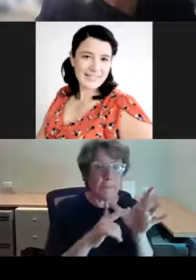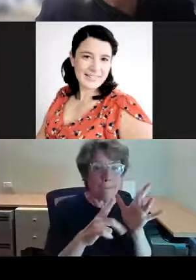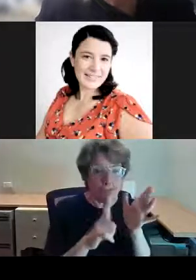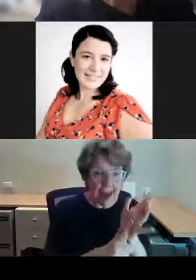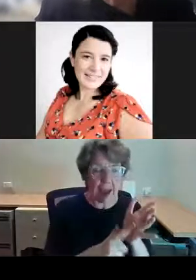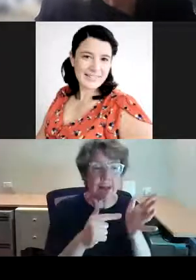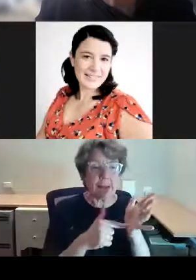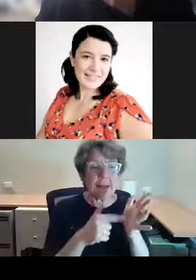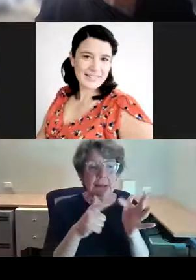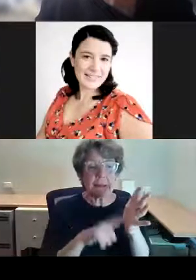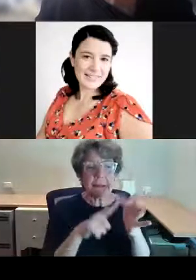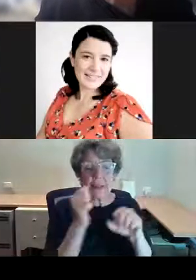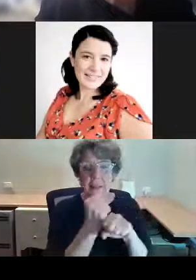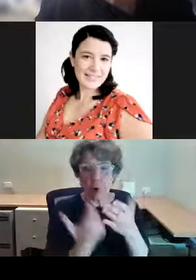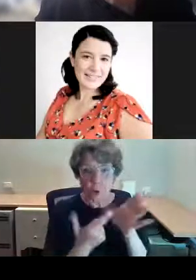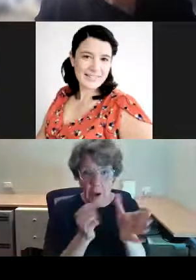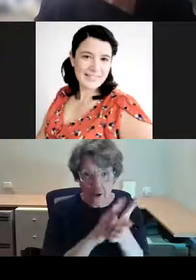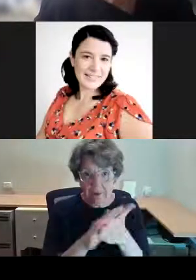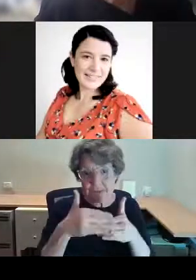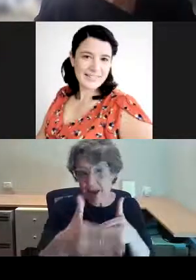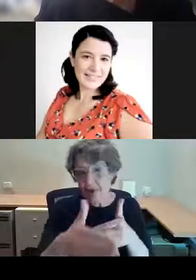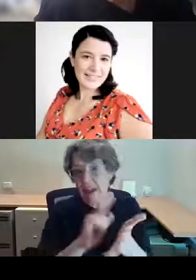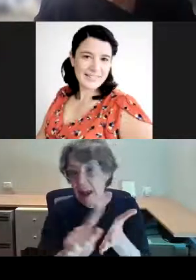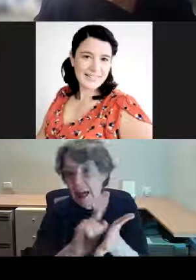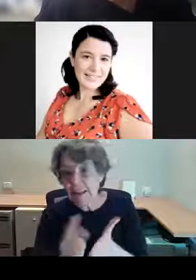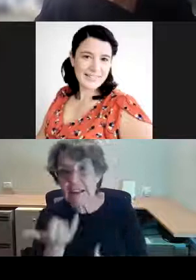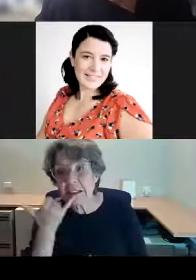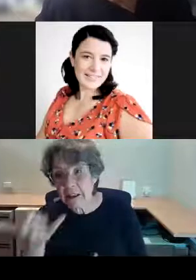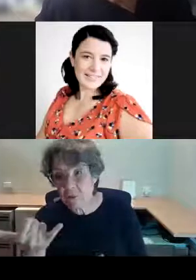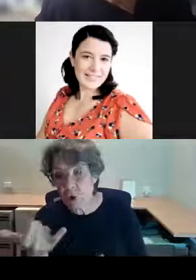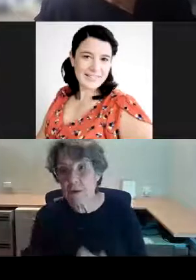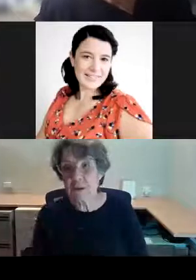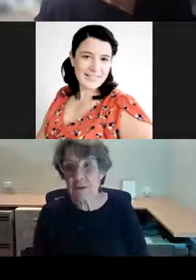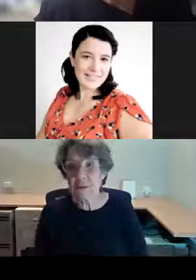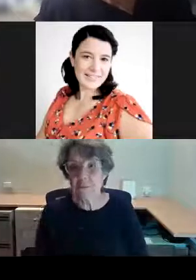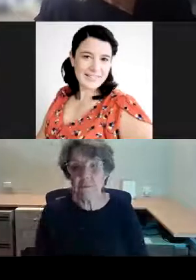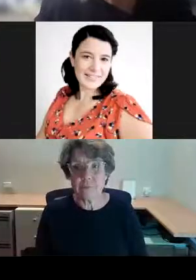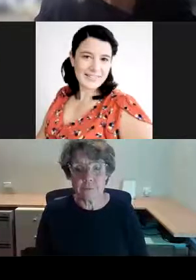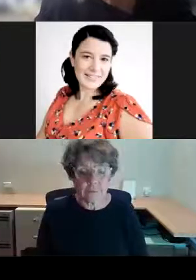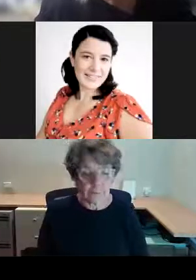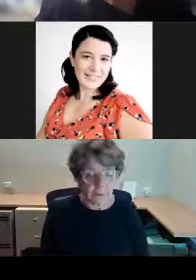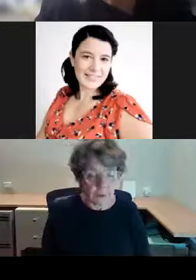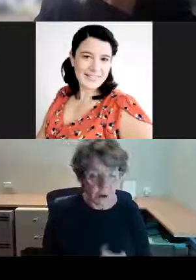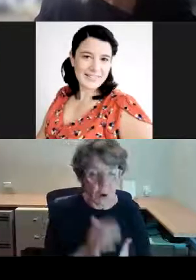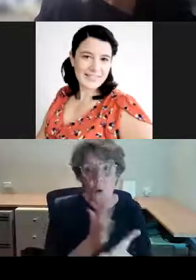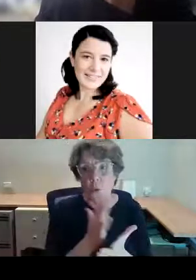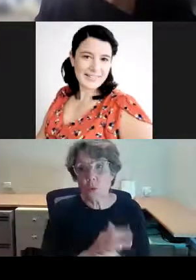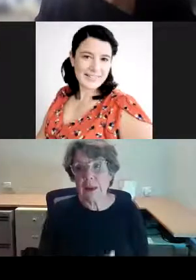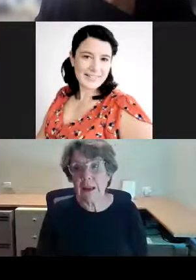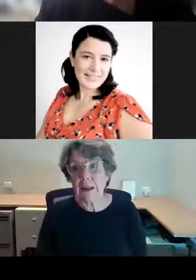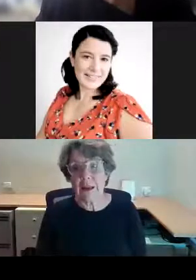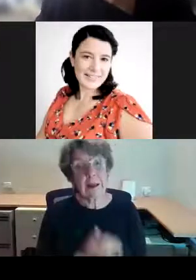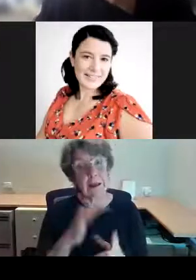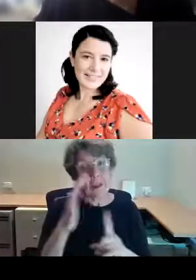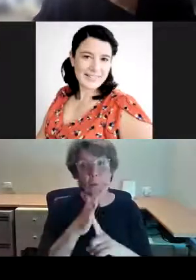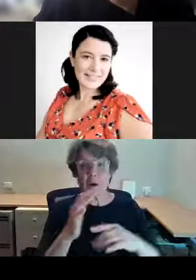and eventually telephones was to underpinning the business and domestic